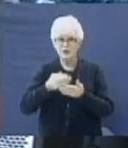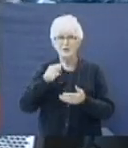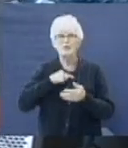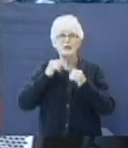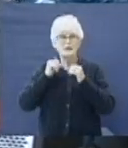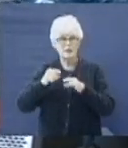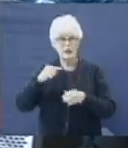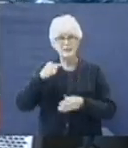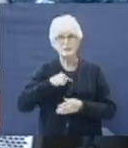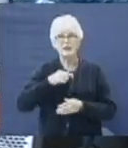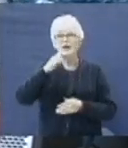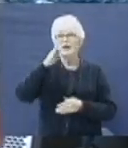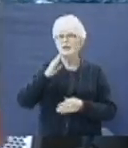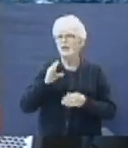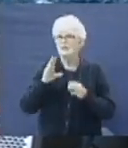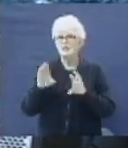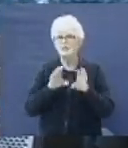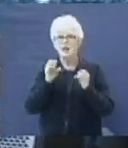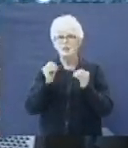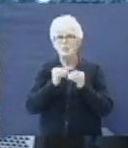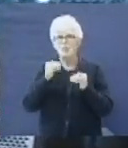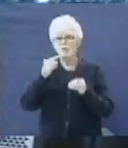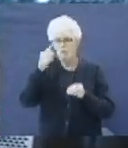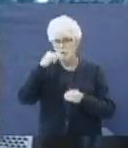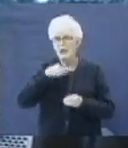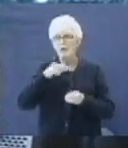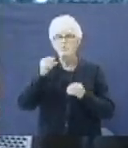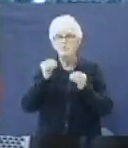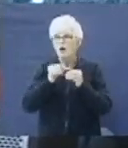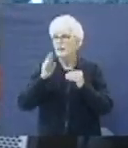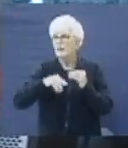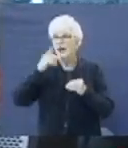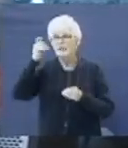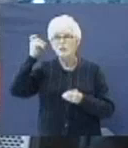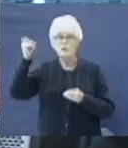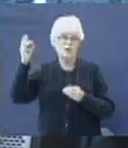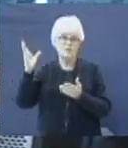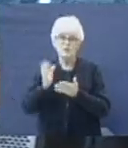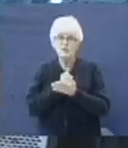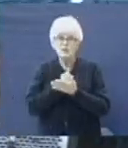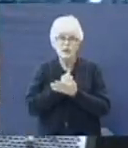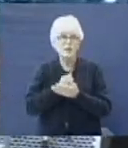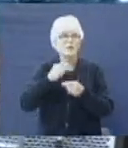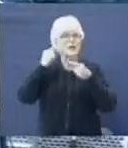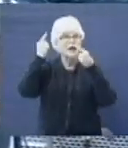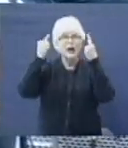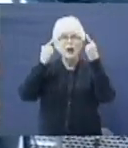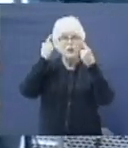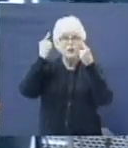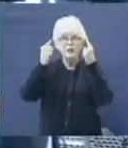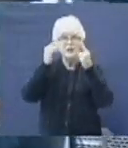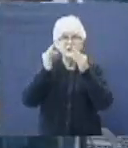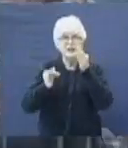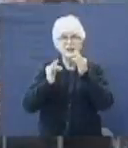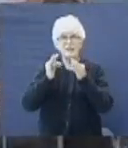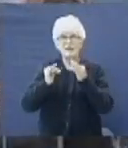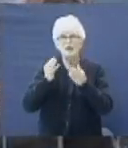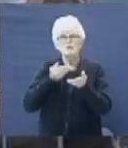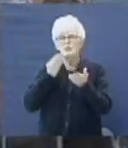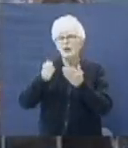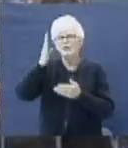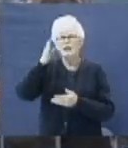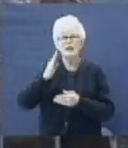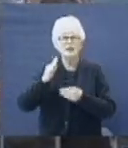God's blessed me. God's done more for me than I ever dreamed and I ever deserved. But I wonder if that's why I'm serving God.